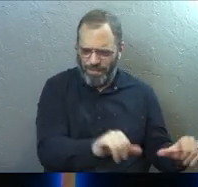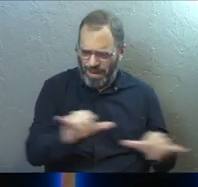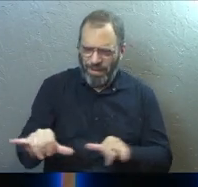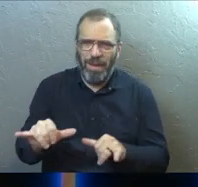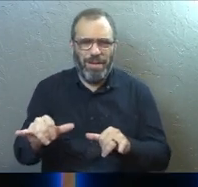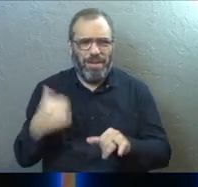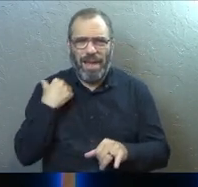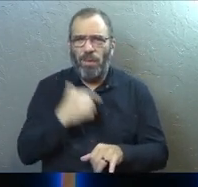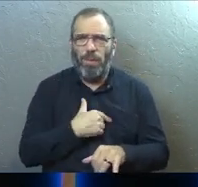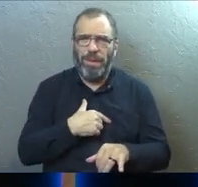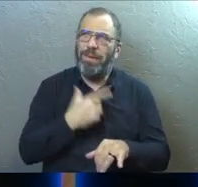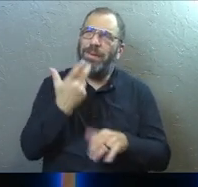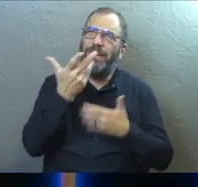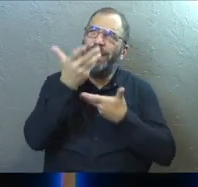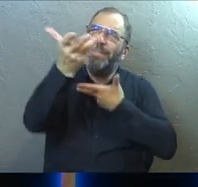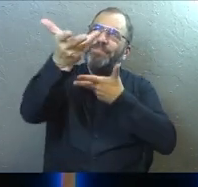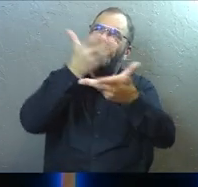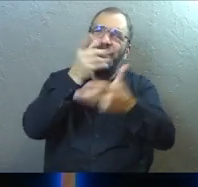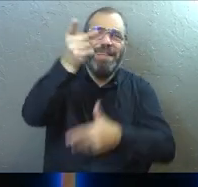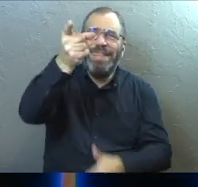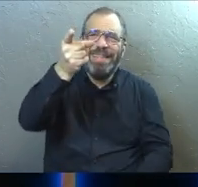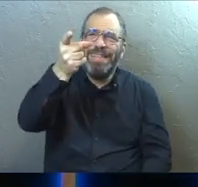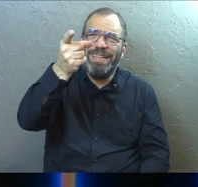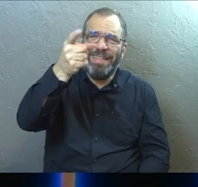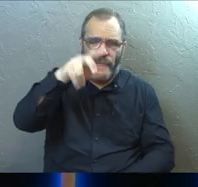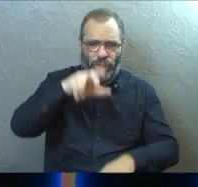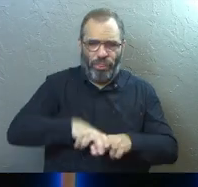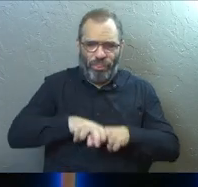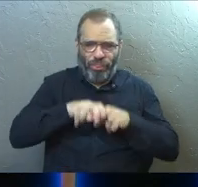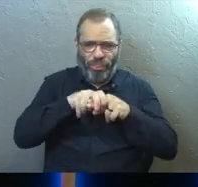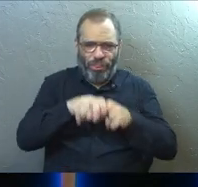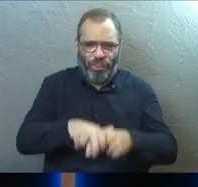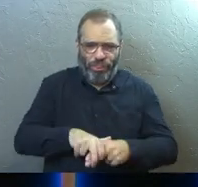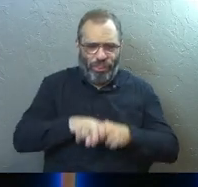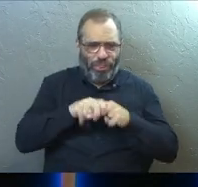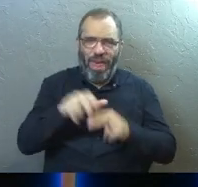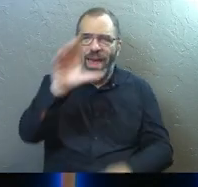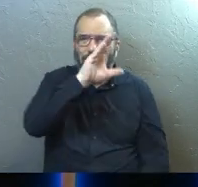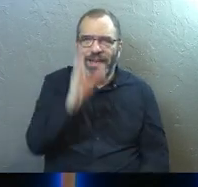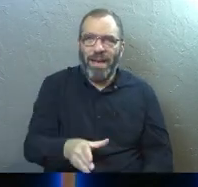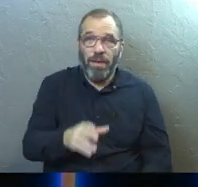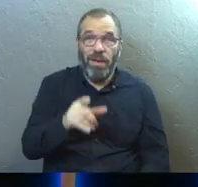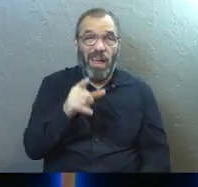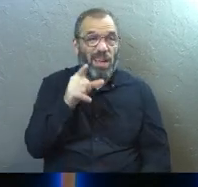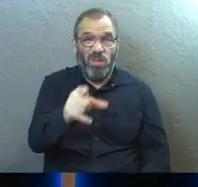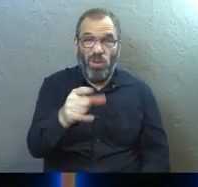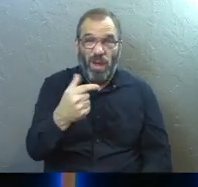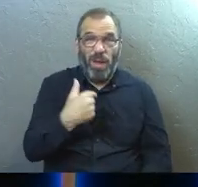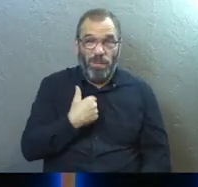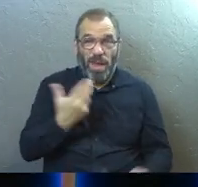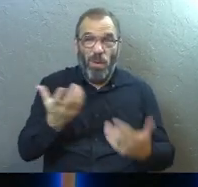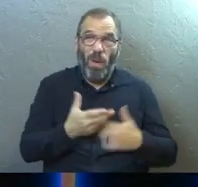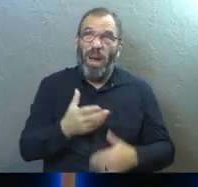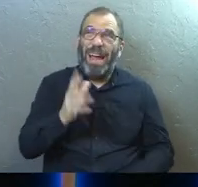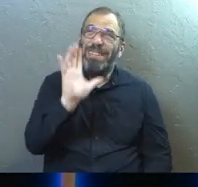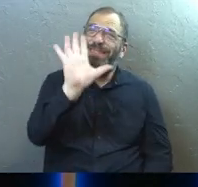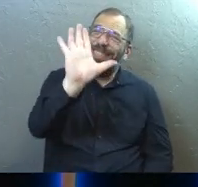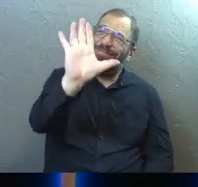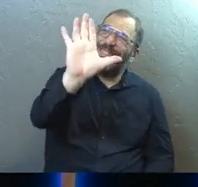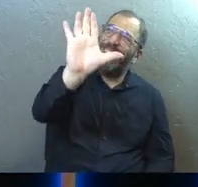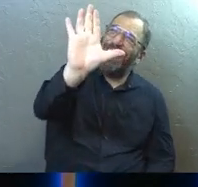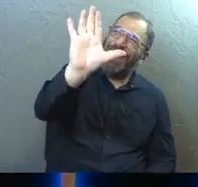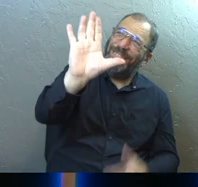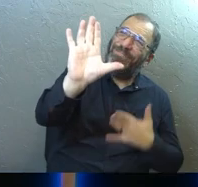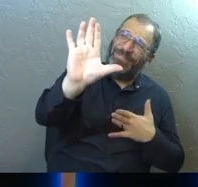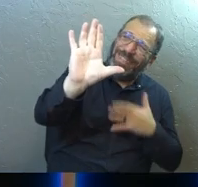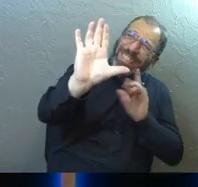us in the way that we work with God. He never lets us sit still. And some of us really want him to leave us alone.